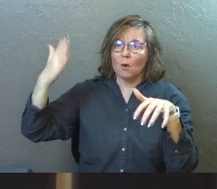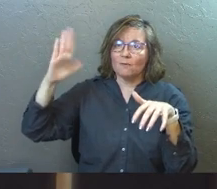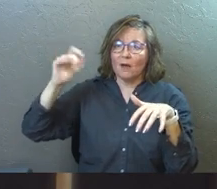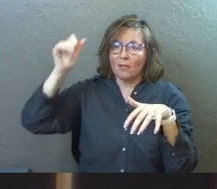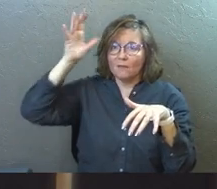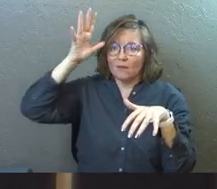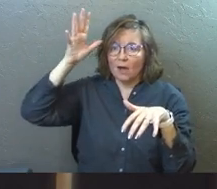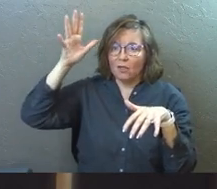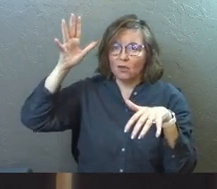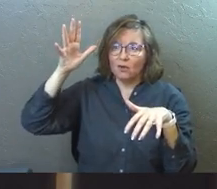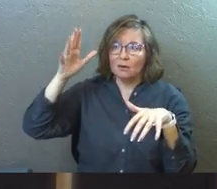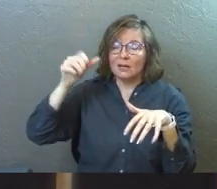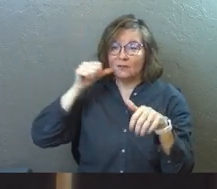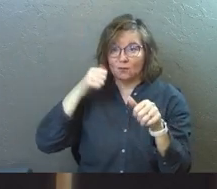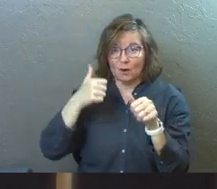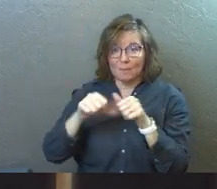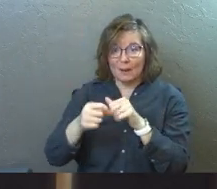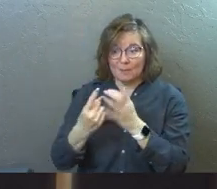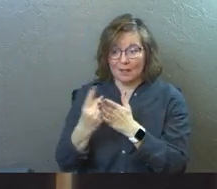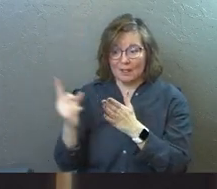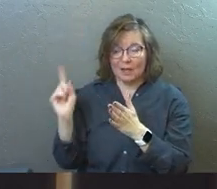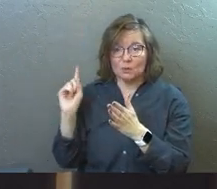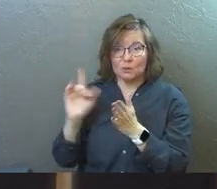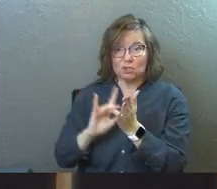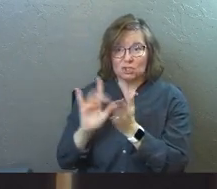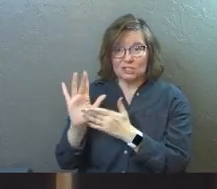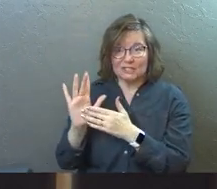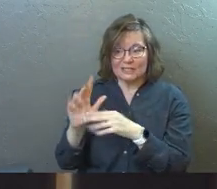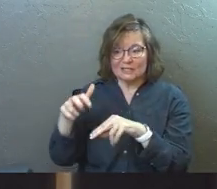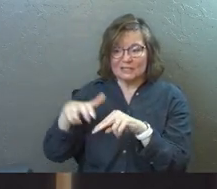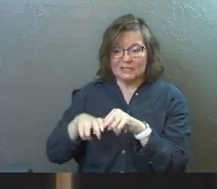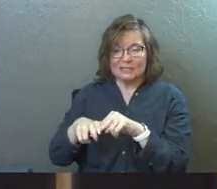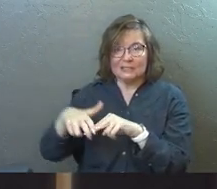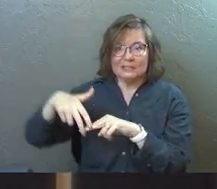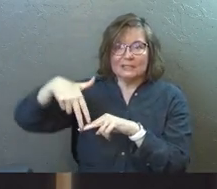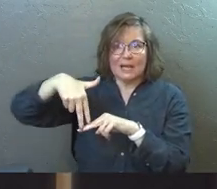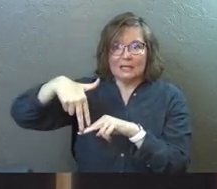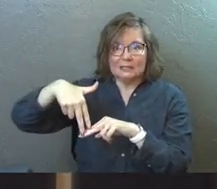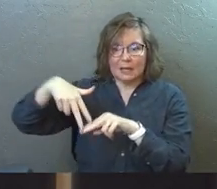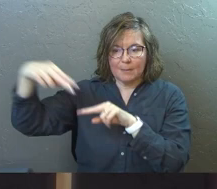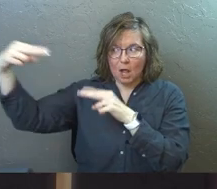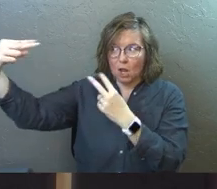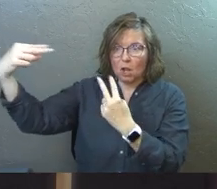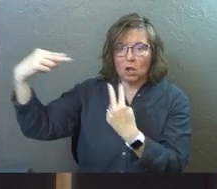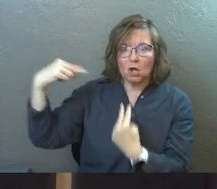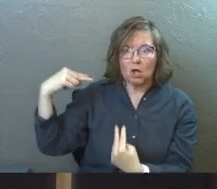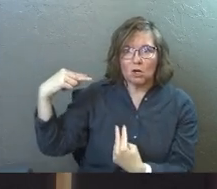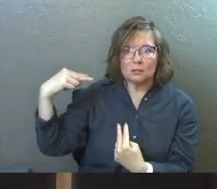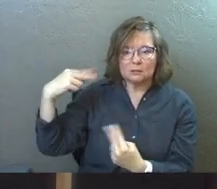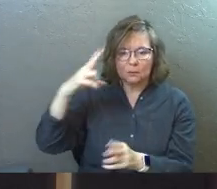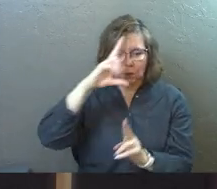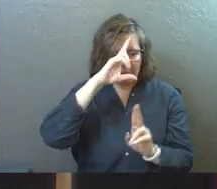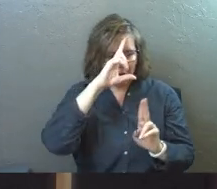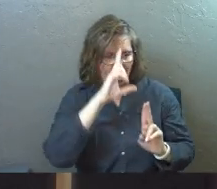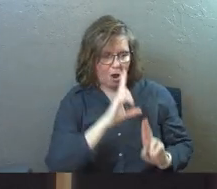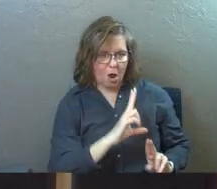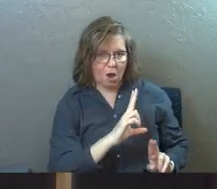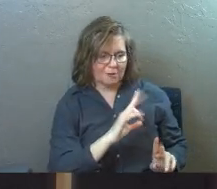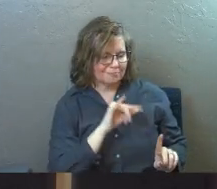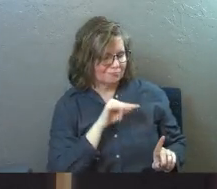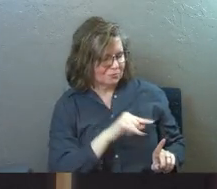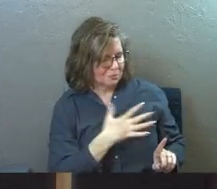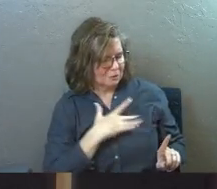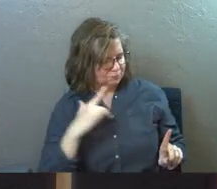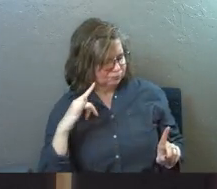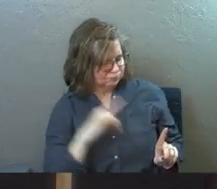God, the father. And if you remember from last week, Jesus stands up and looks down at him in honor. That's my